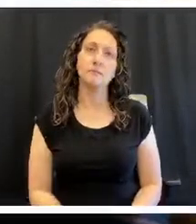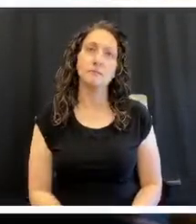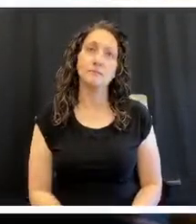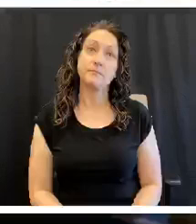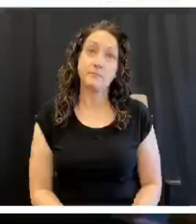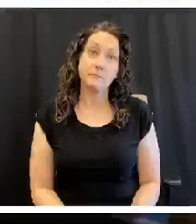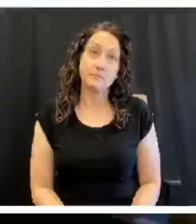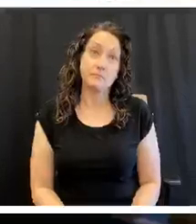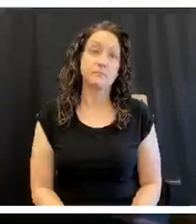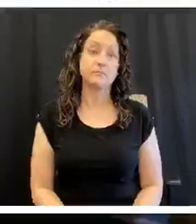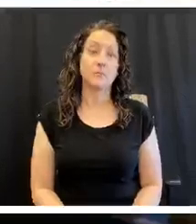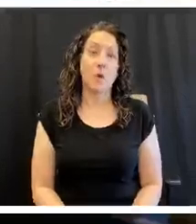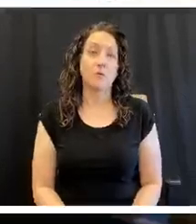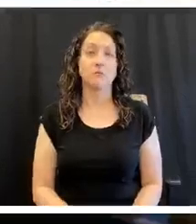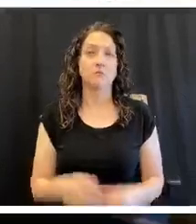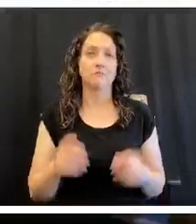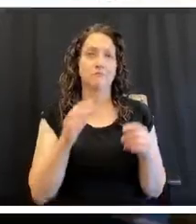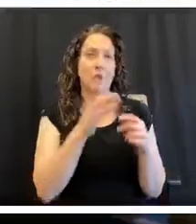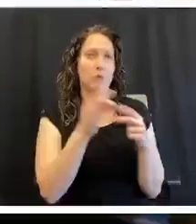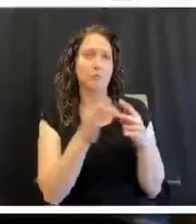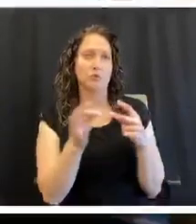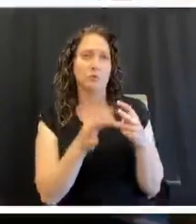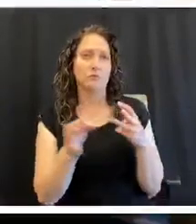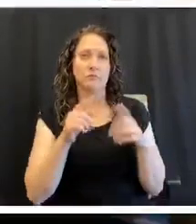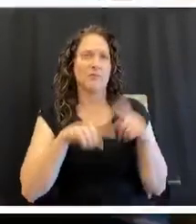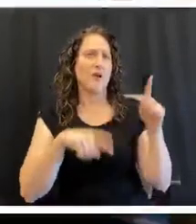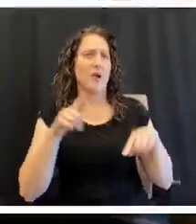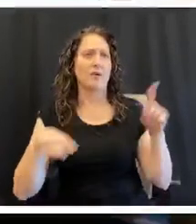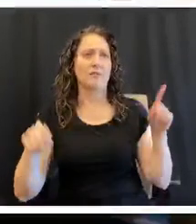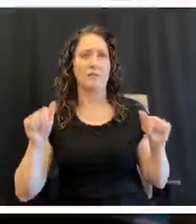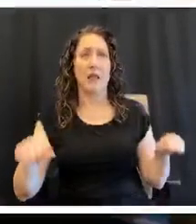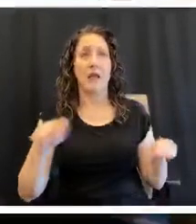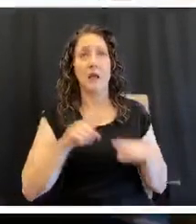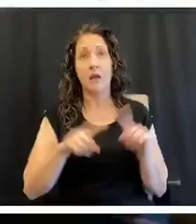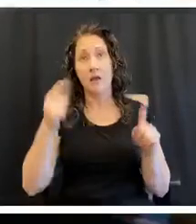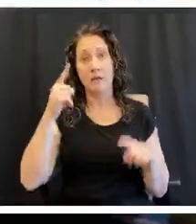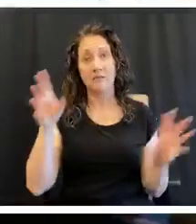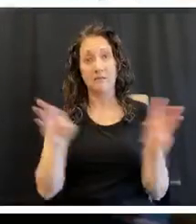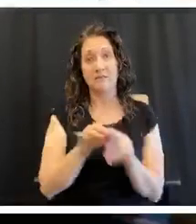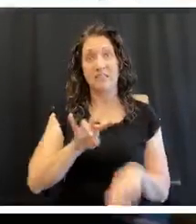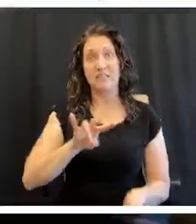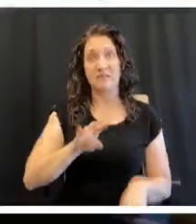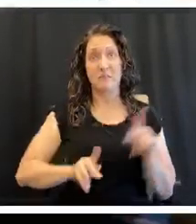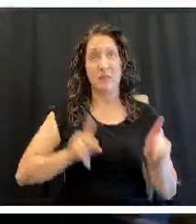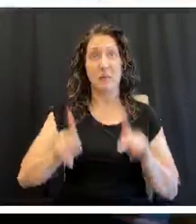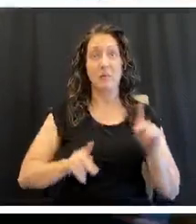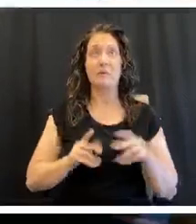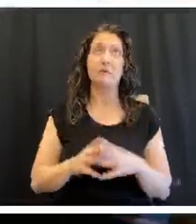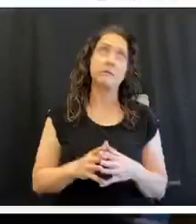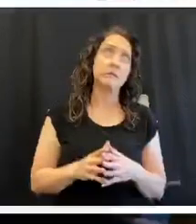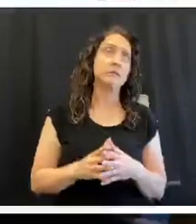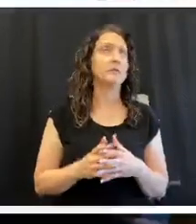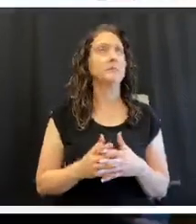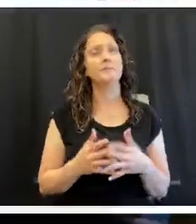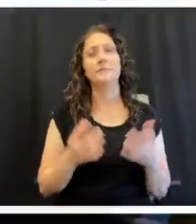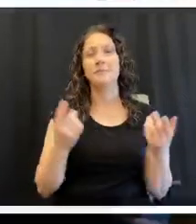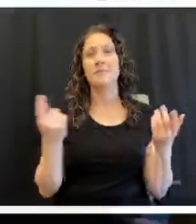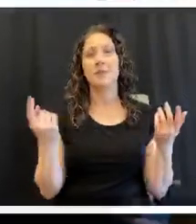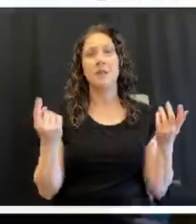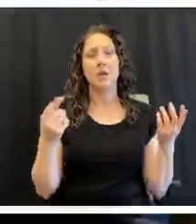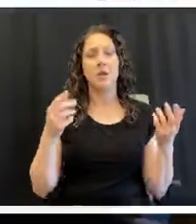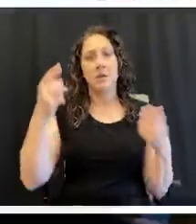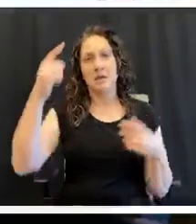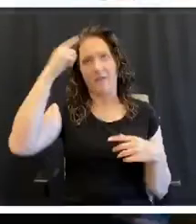So it gives you some varieties of different things. But for seven people, I would always do something to stretch the meal.